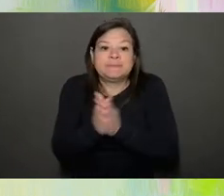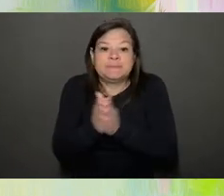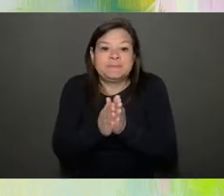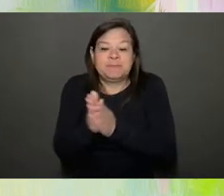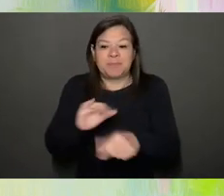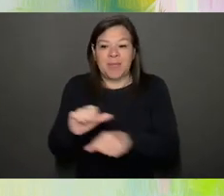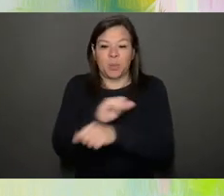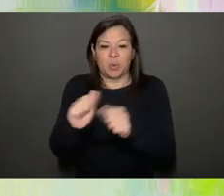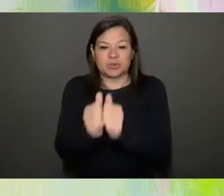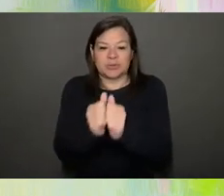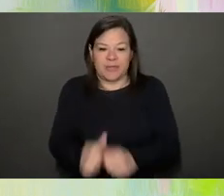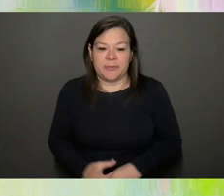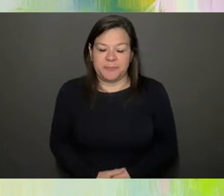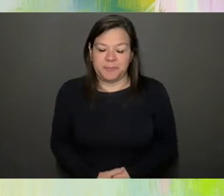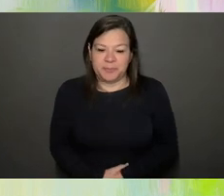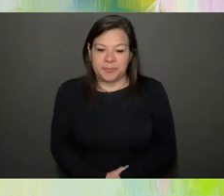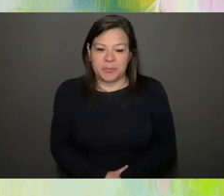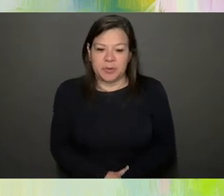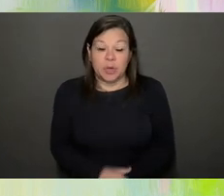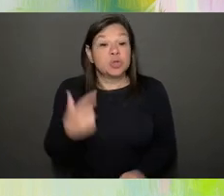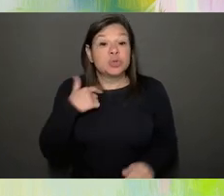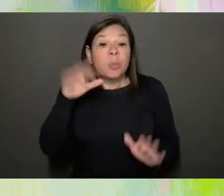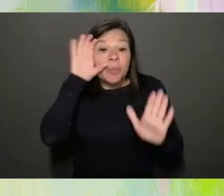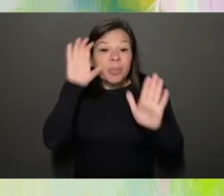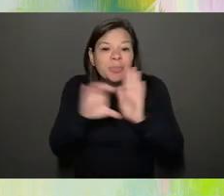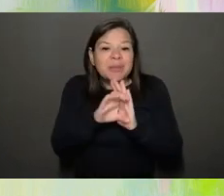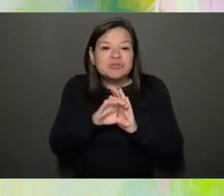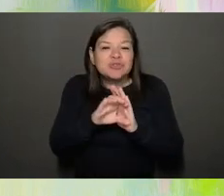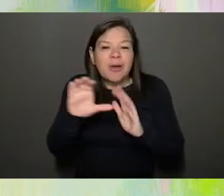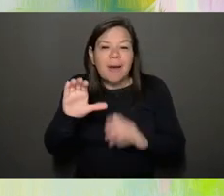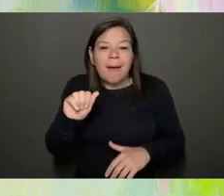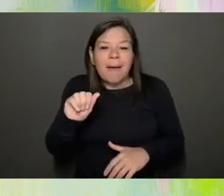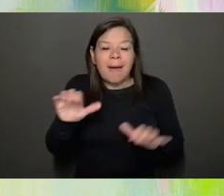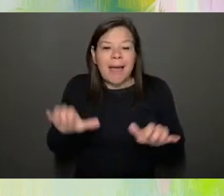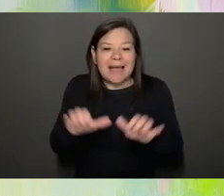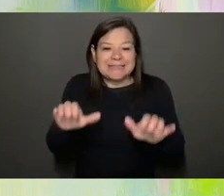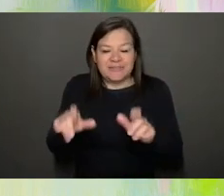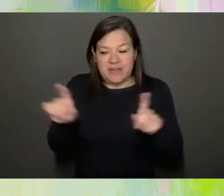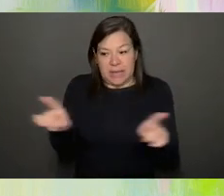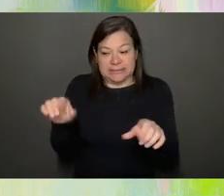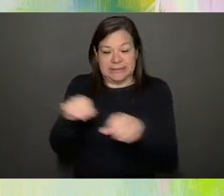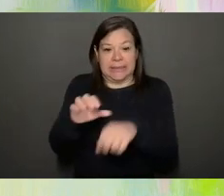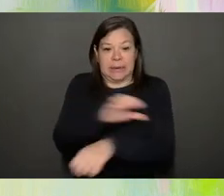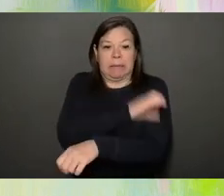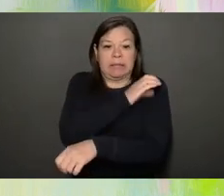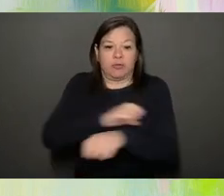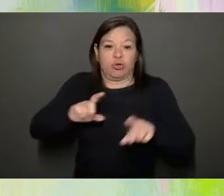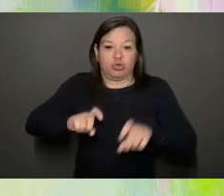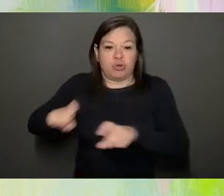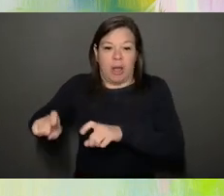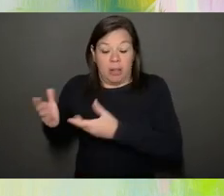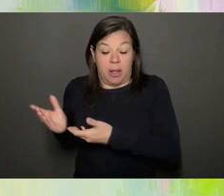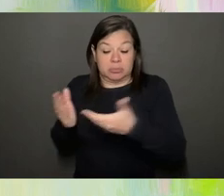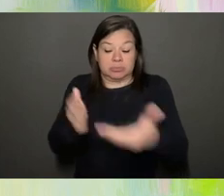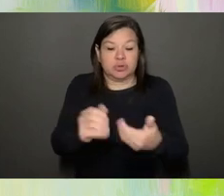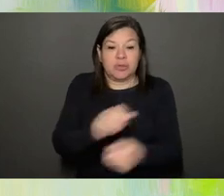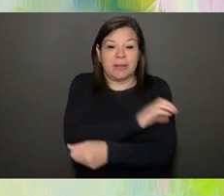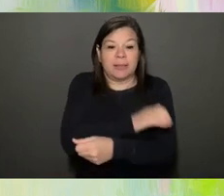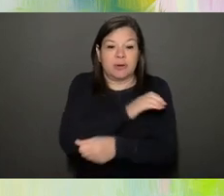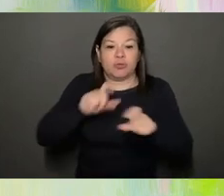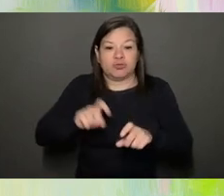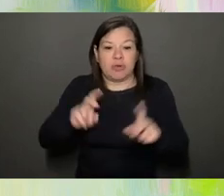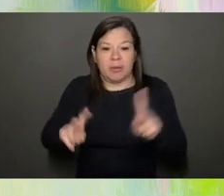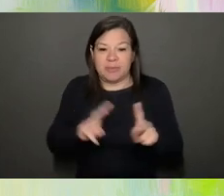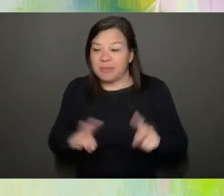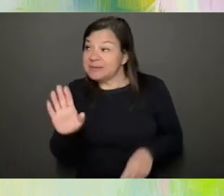for example, I took the picture activity to when my kids is in a clinical trial. So I took it to the clinical trial folks and I was like,